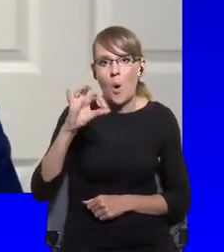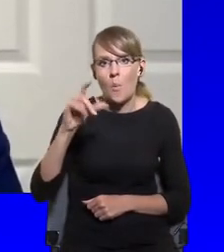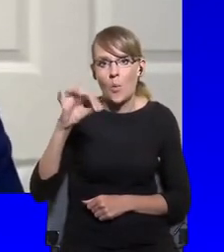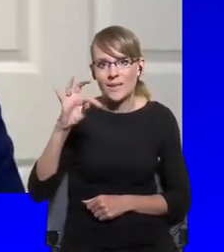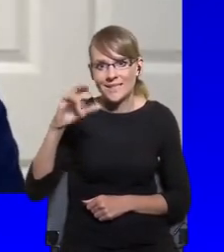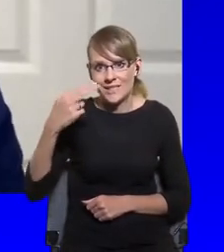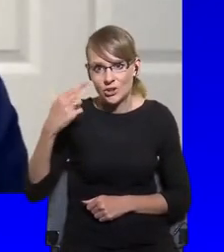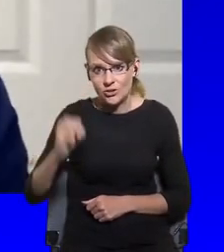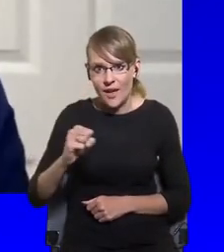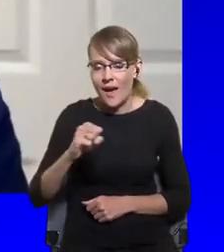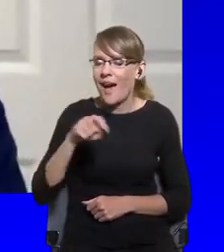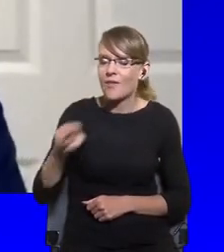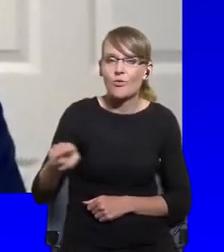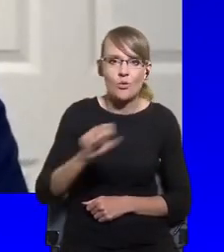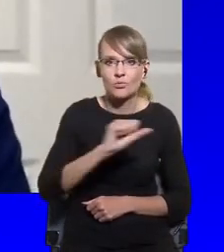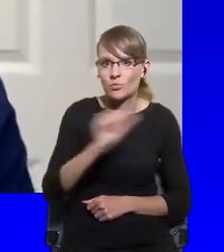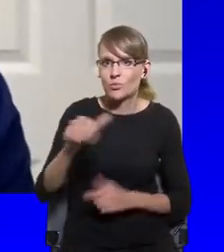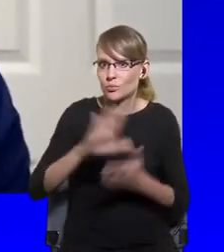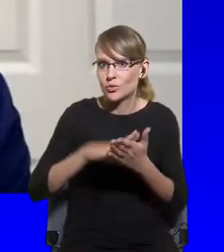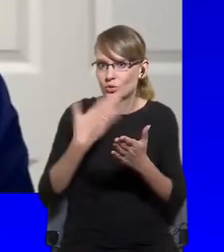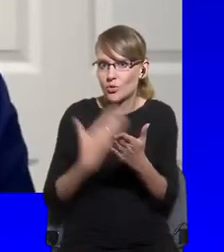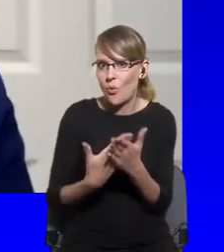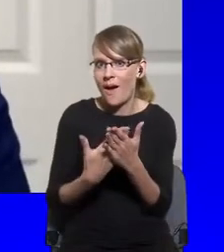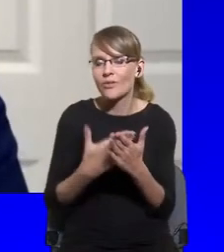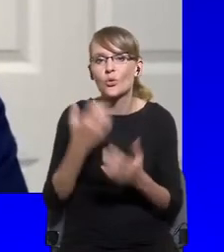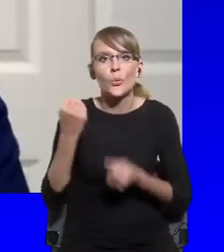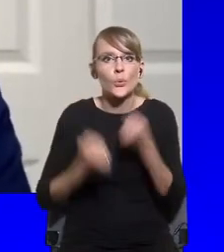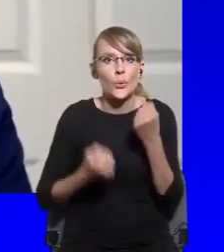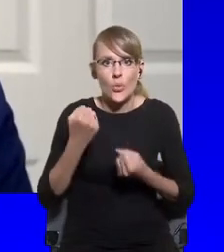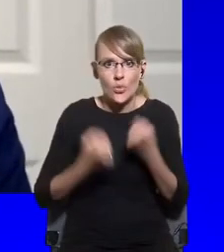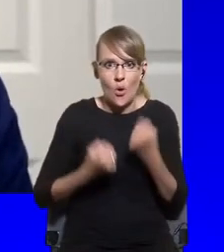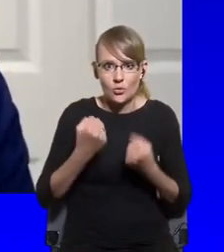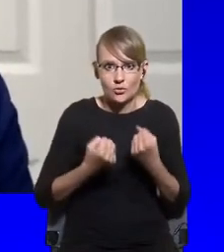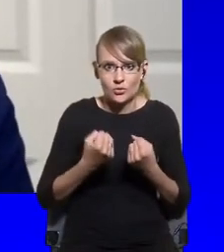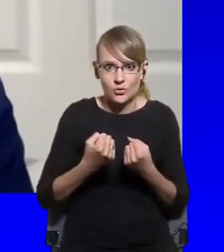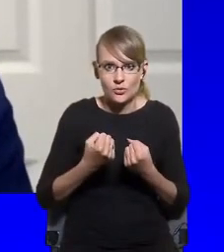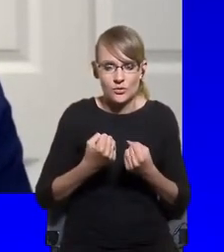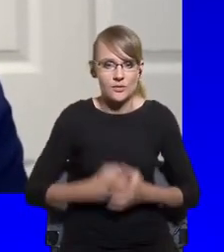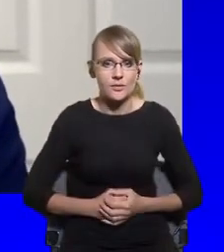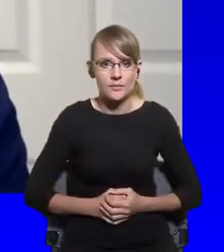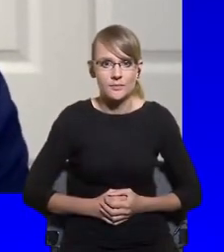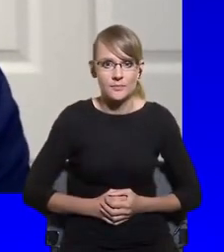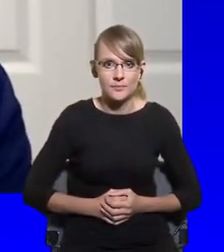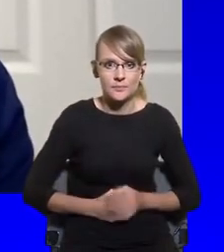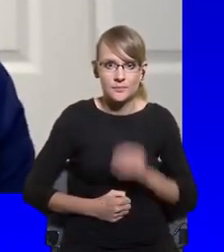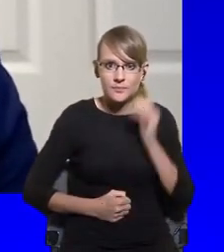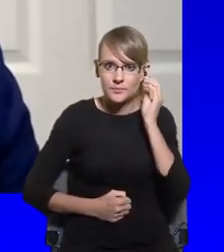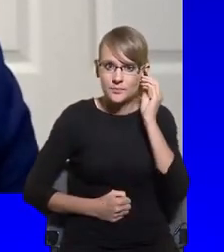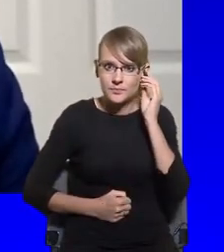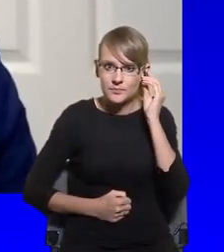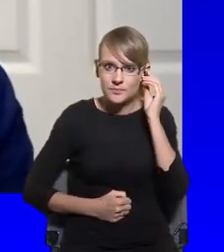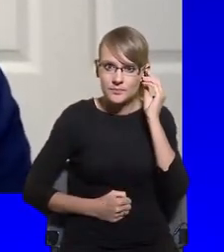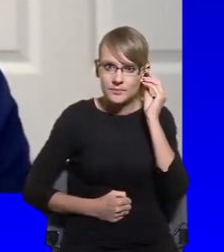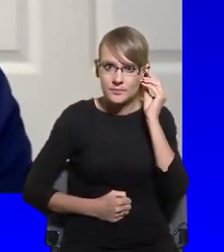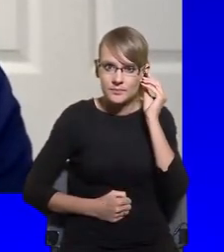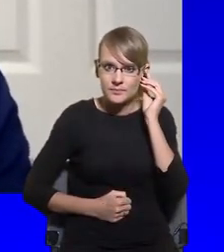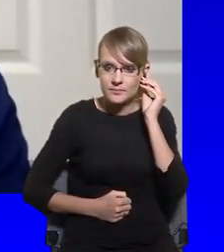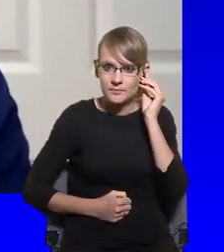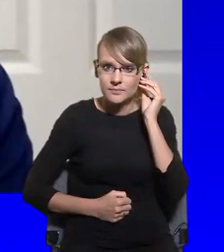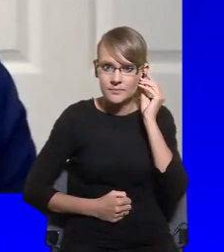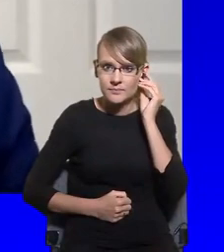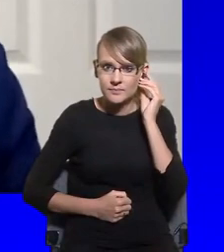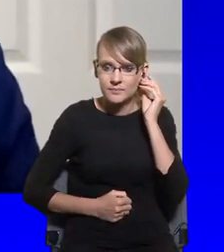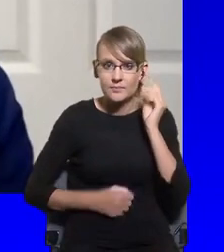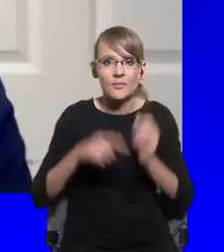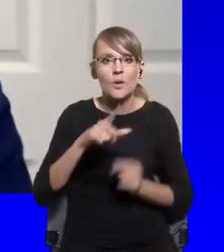illustrates the difficulties that populists, Well, in Italy, but also elsewhere in Europe, and I